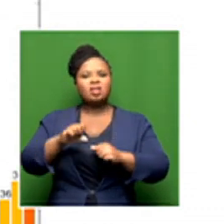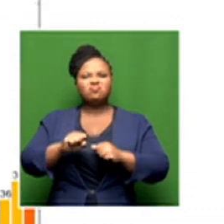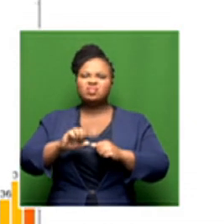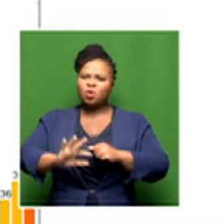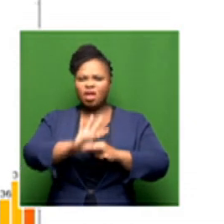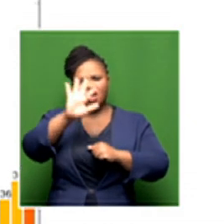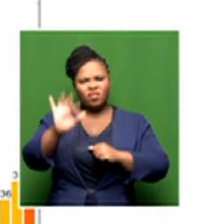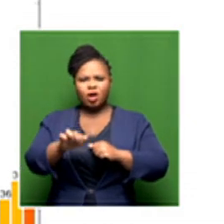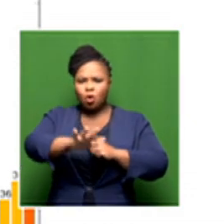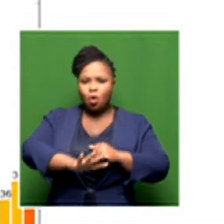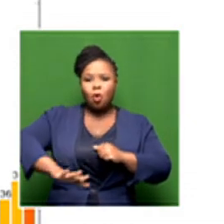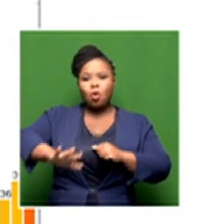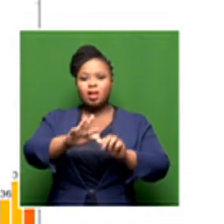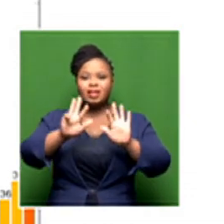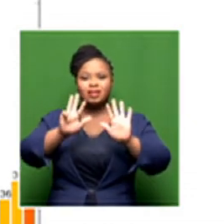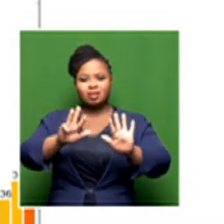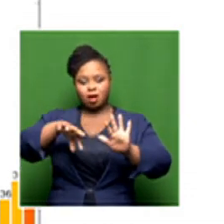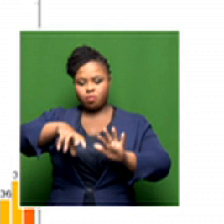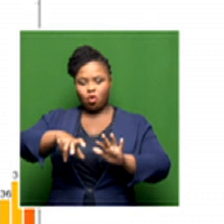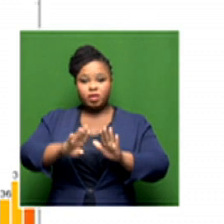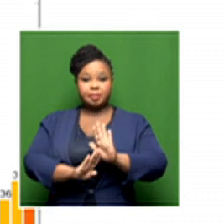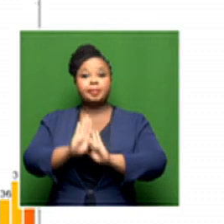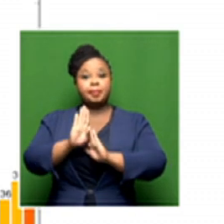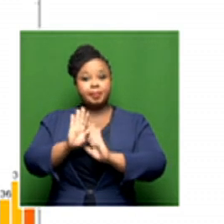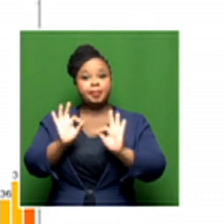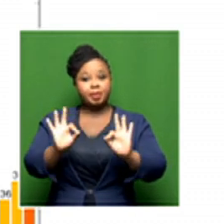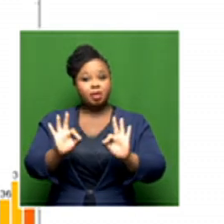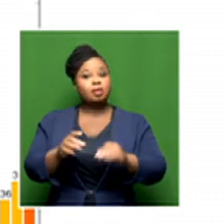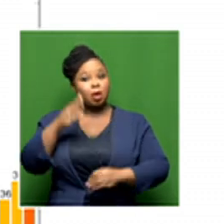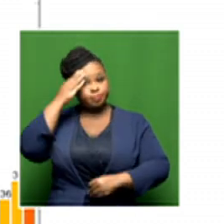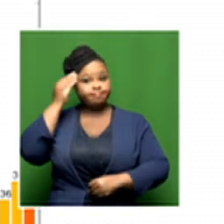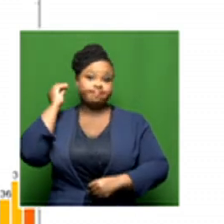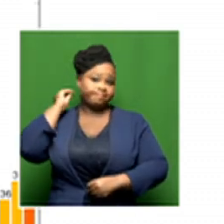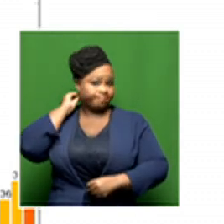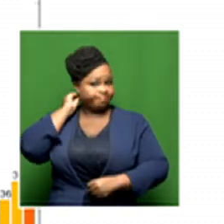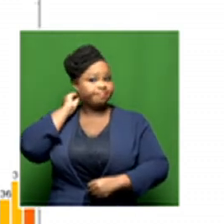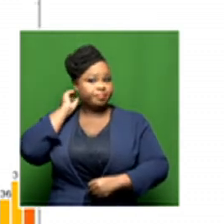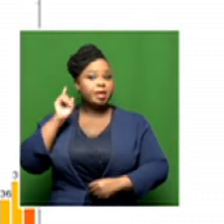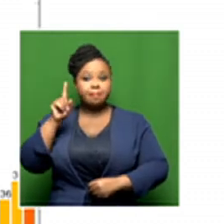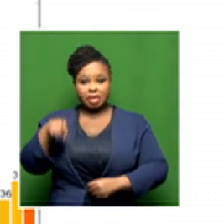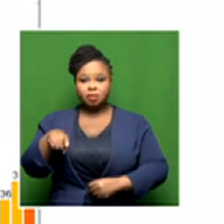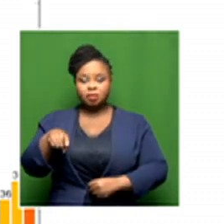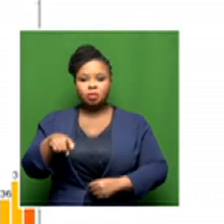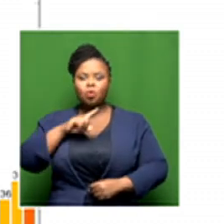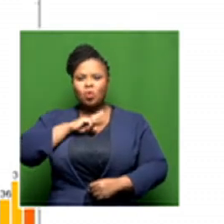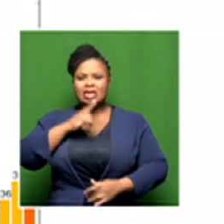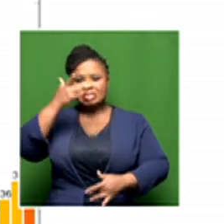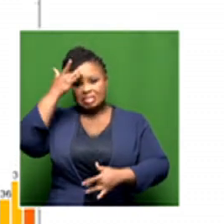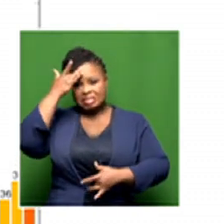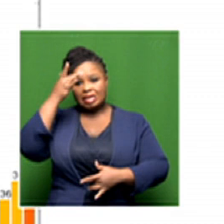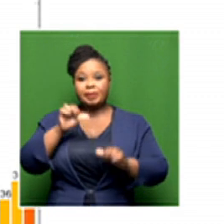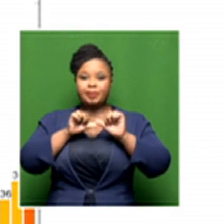the provinces. And we do need to take note of that raise in infection rates.